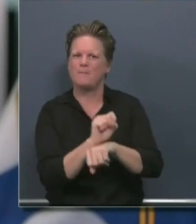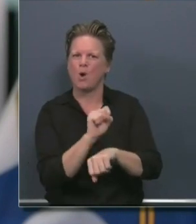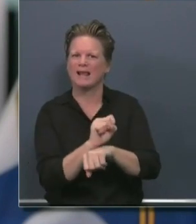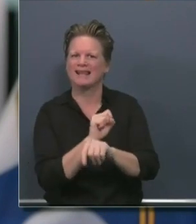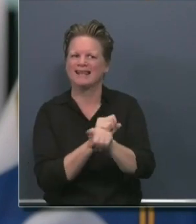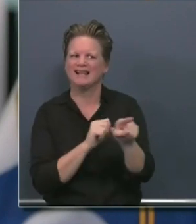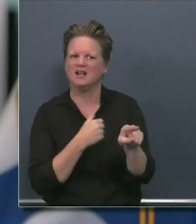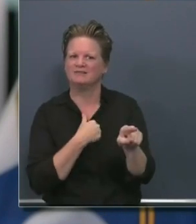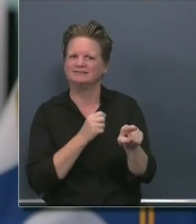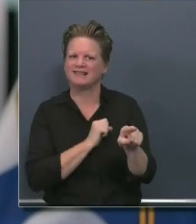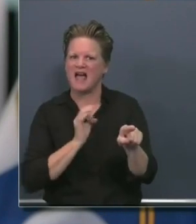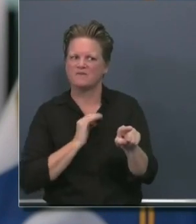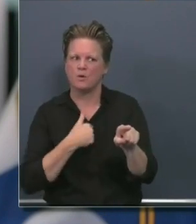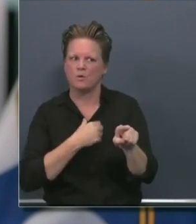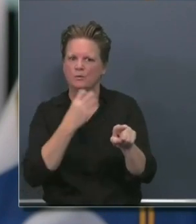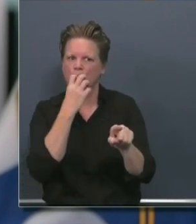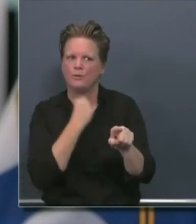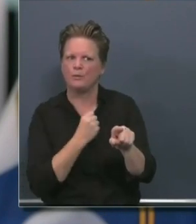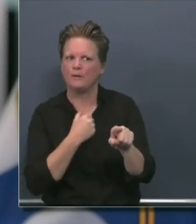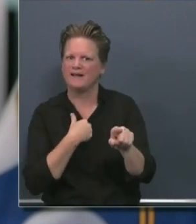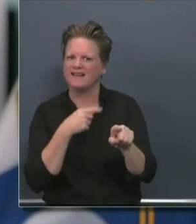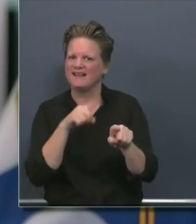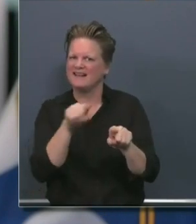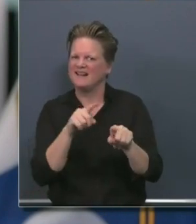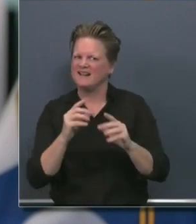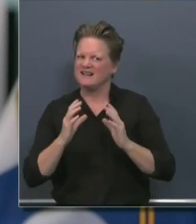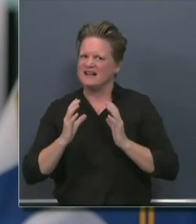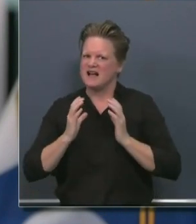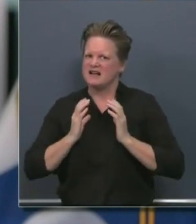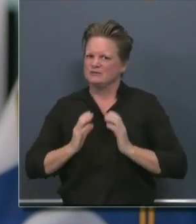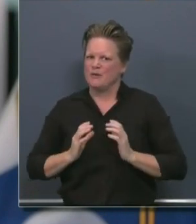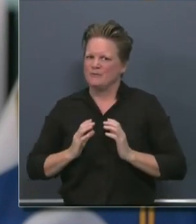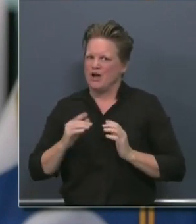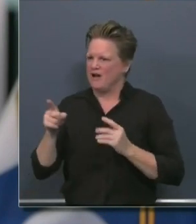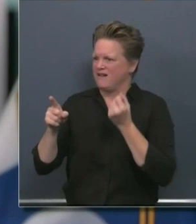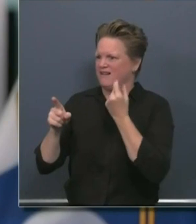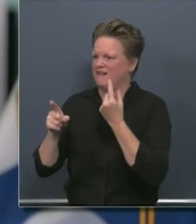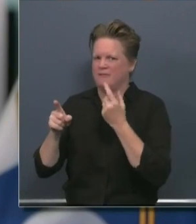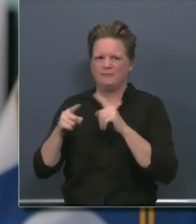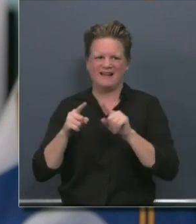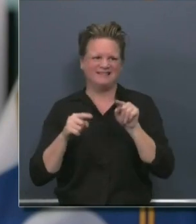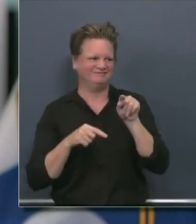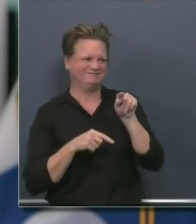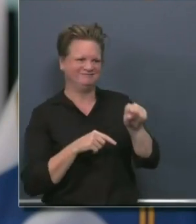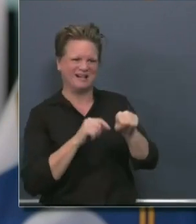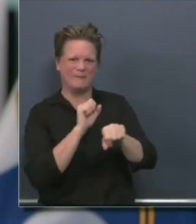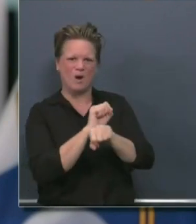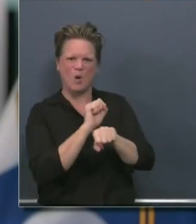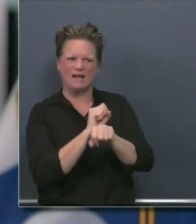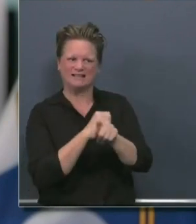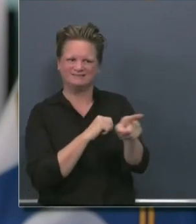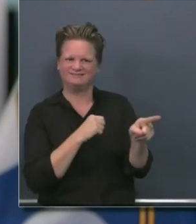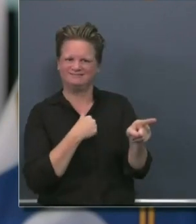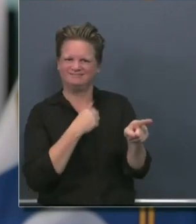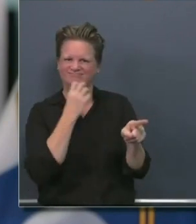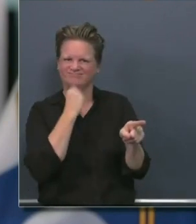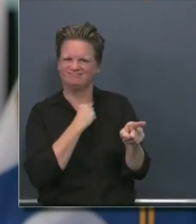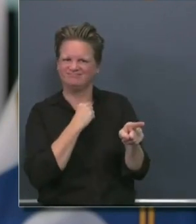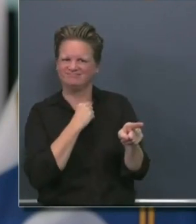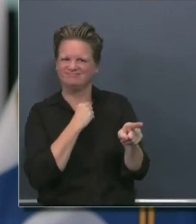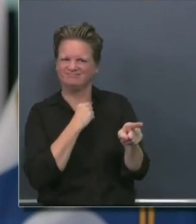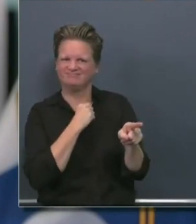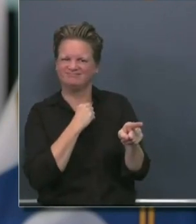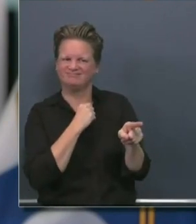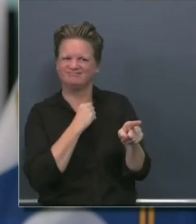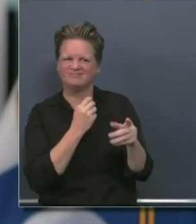their customers. And the vast majority of them have been contacted, uh, have, uh, applied, uh, caution and,